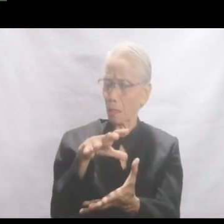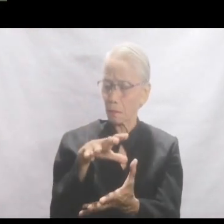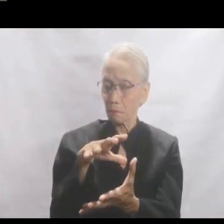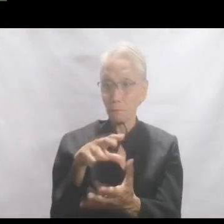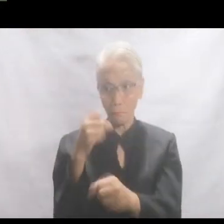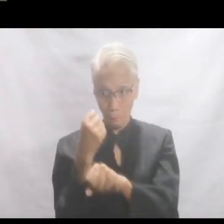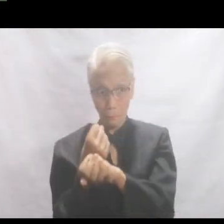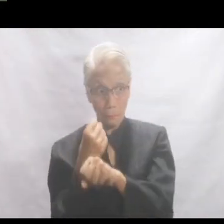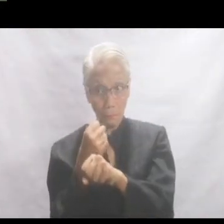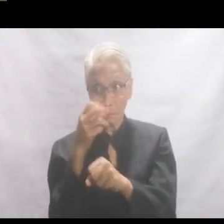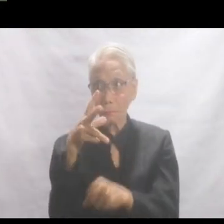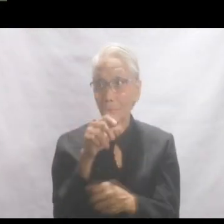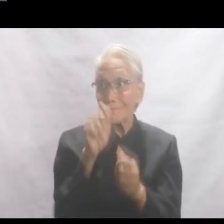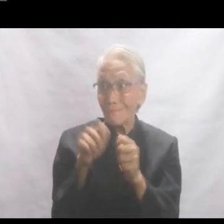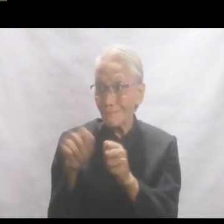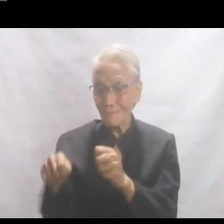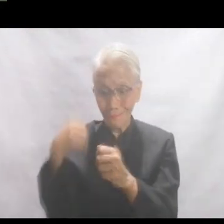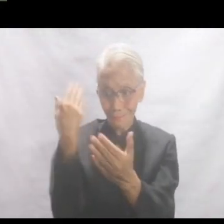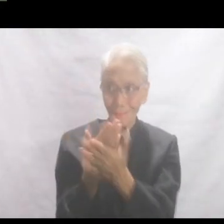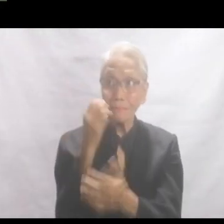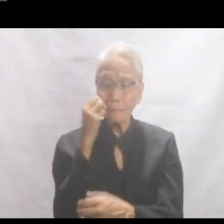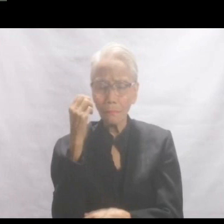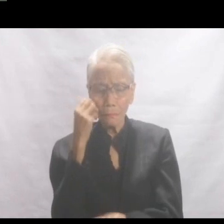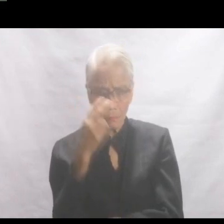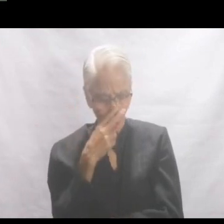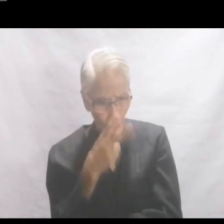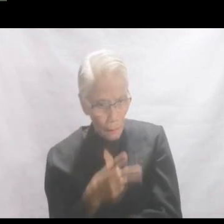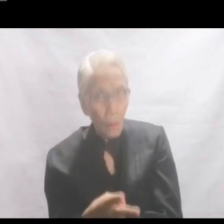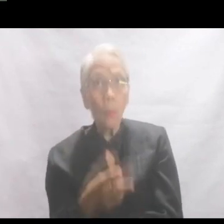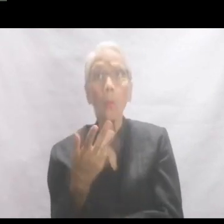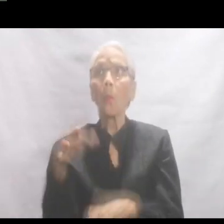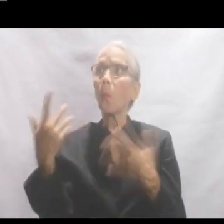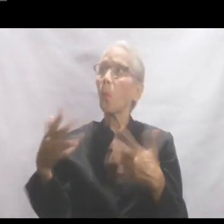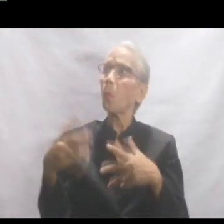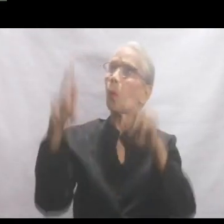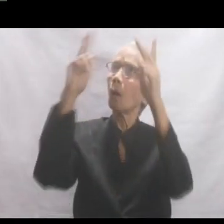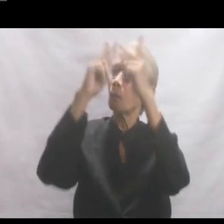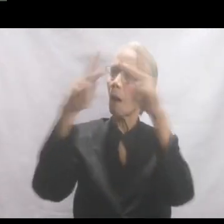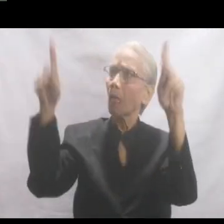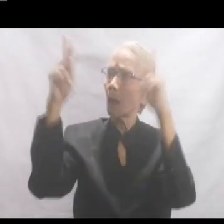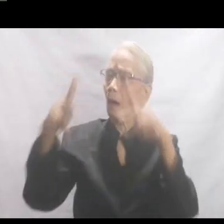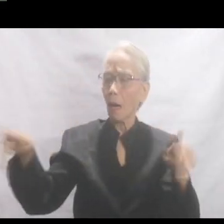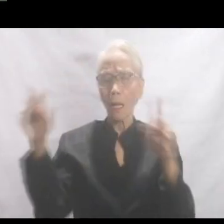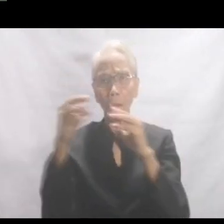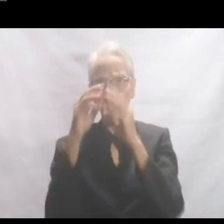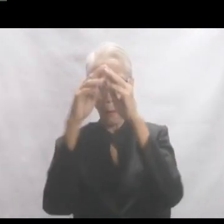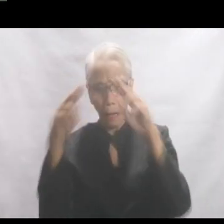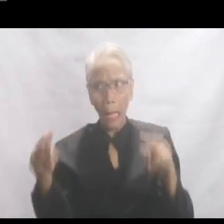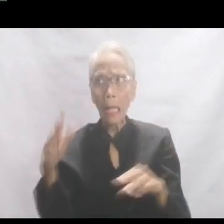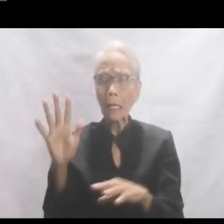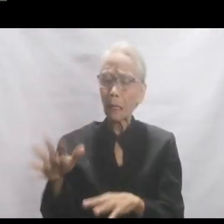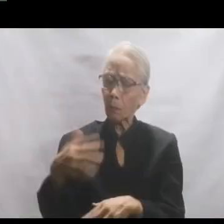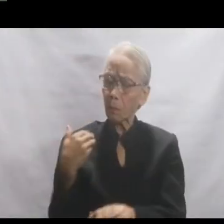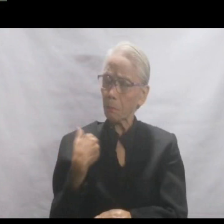When the stonecutter returned home that evening, he found a magnificent palace where his hut once stood. The poor man